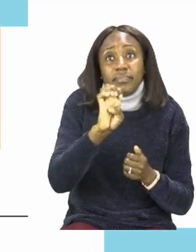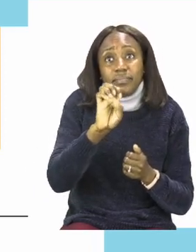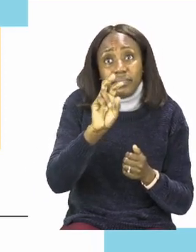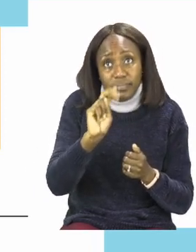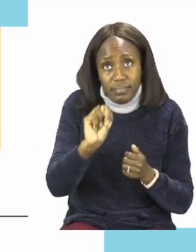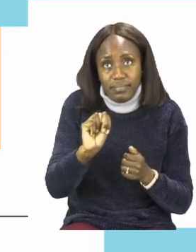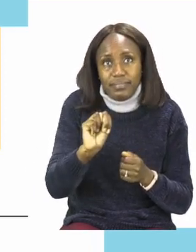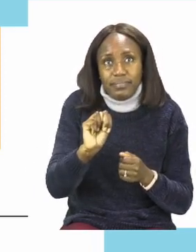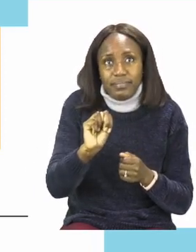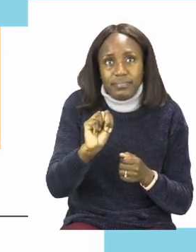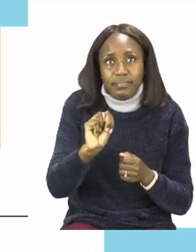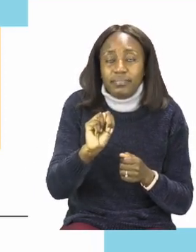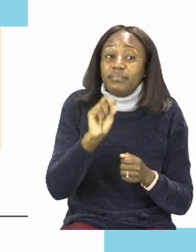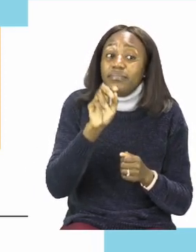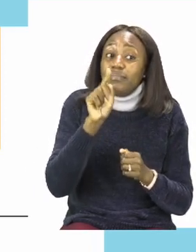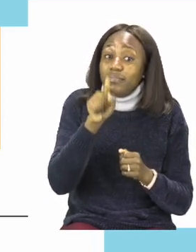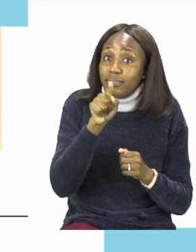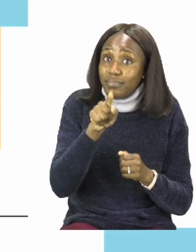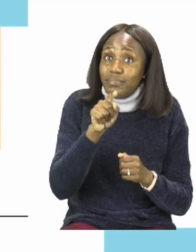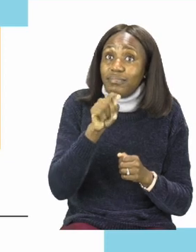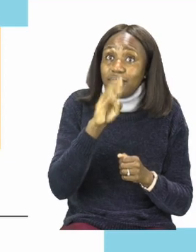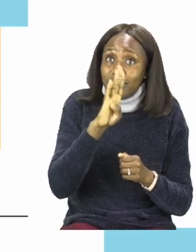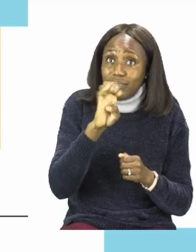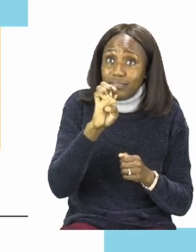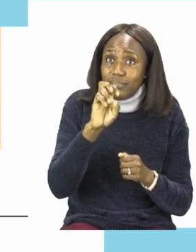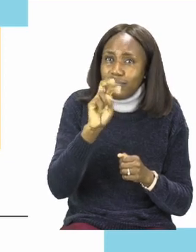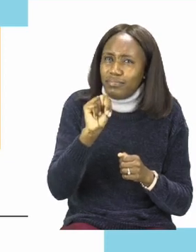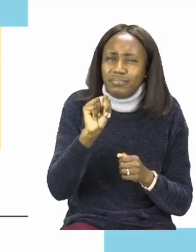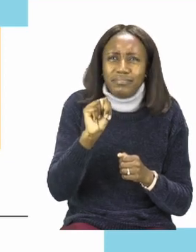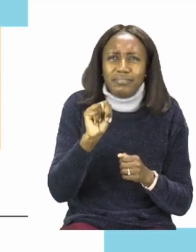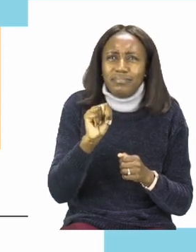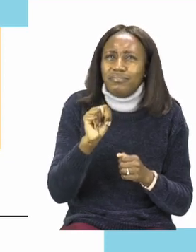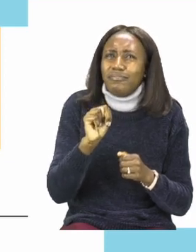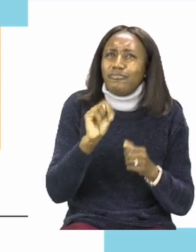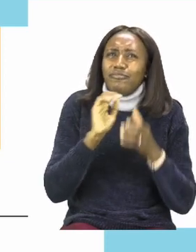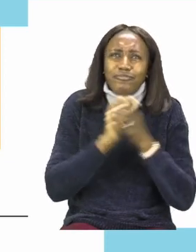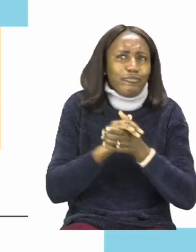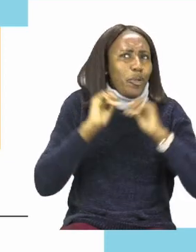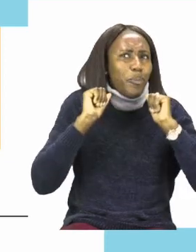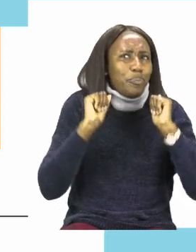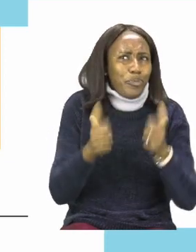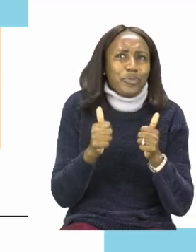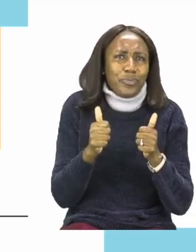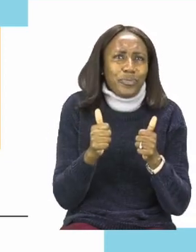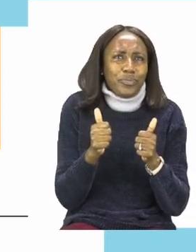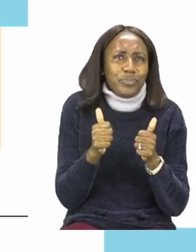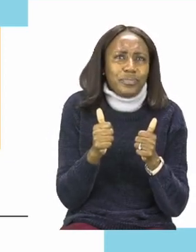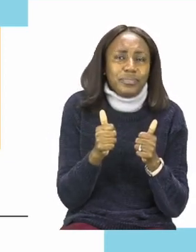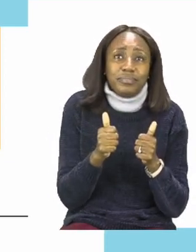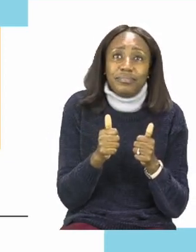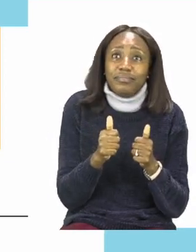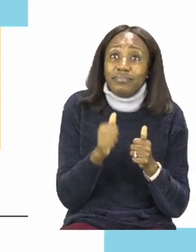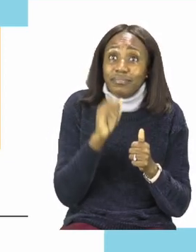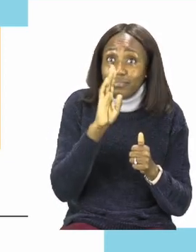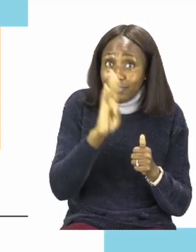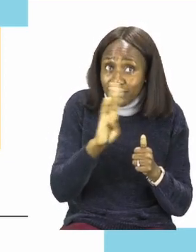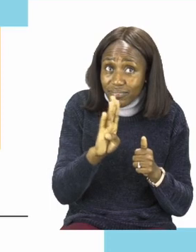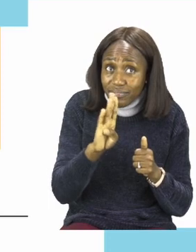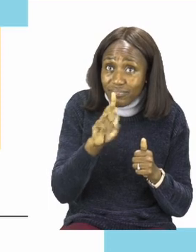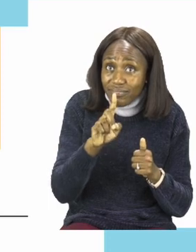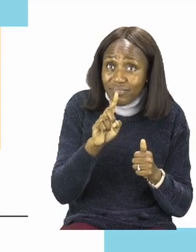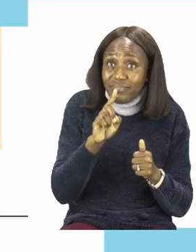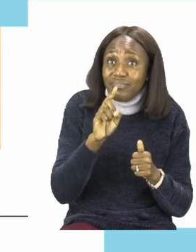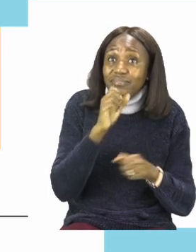Ben is a great friend. He is